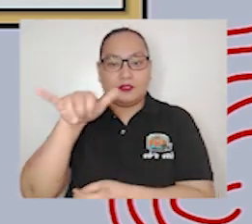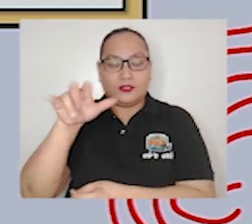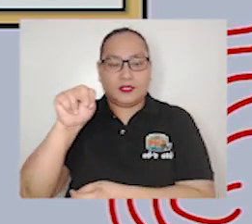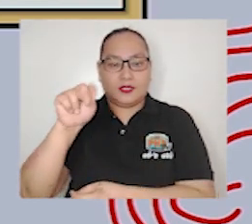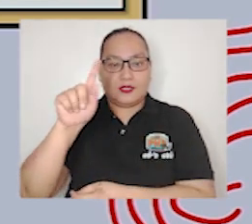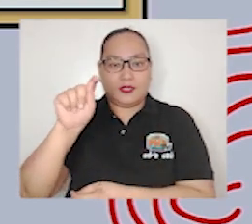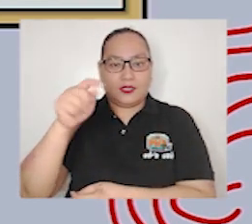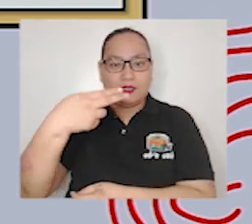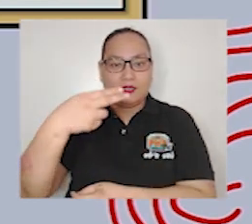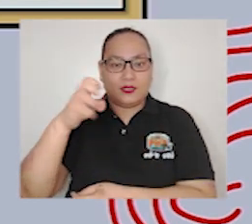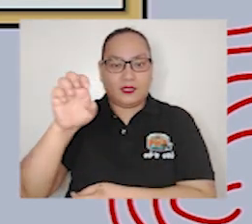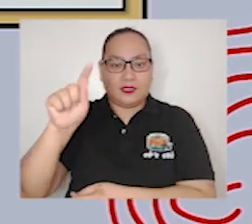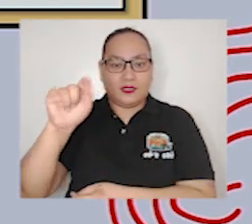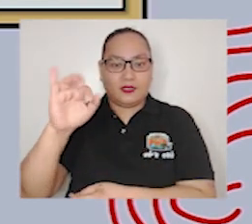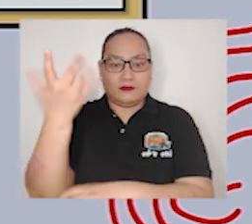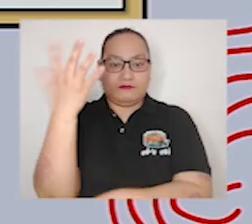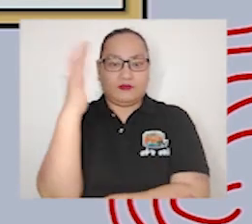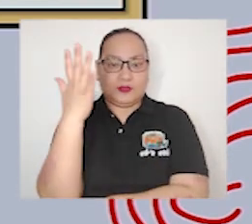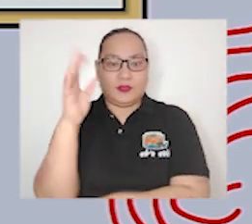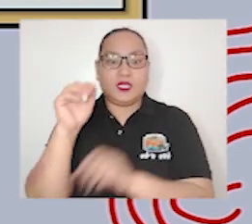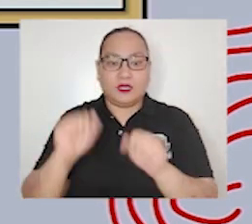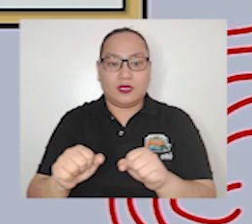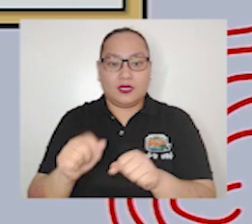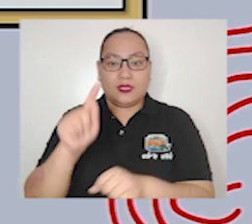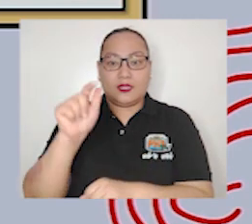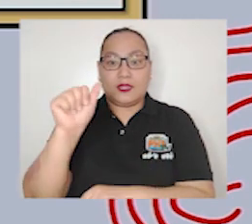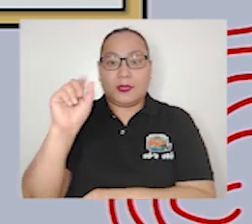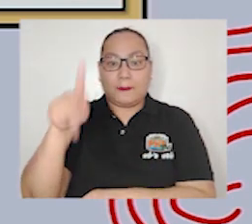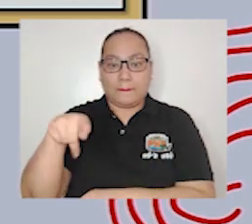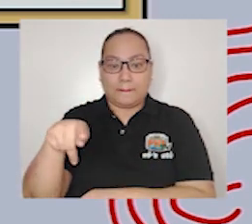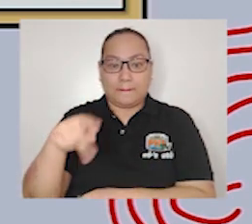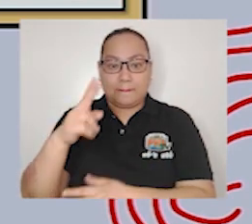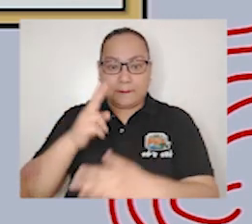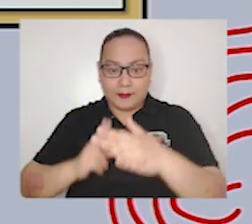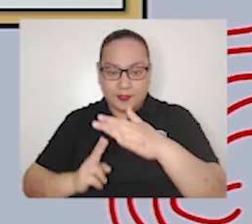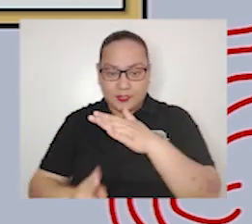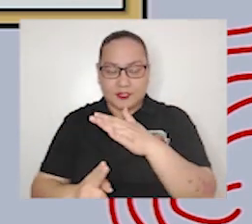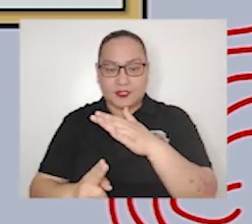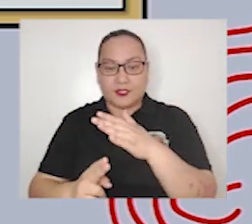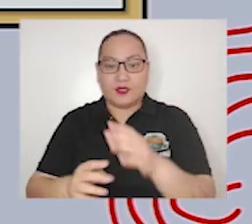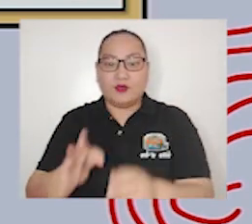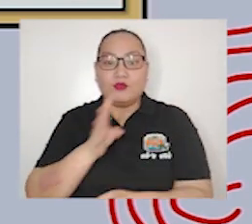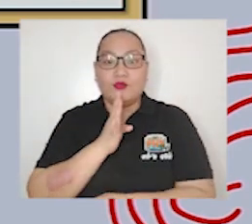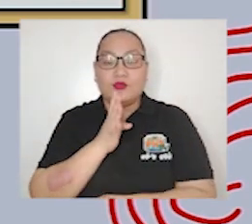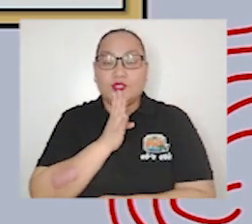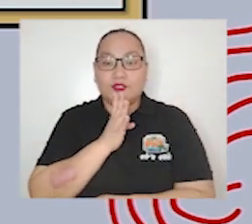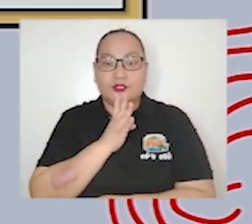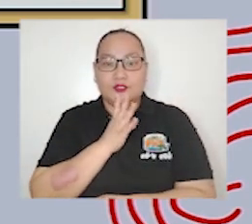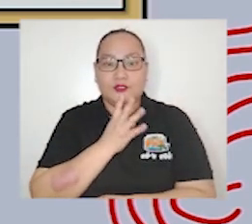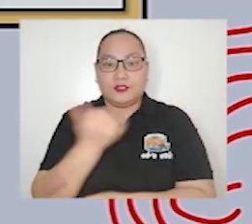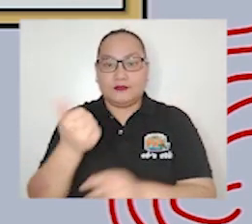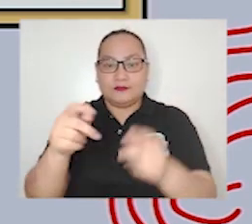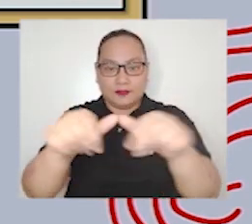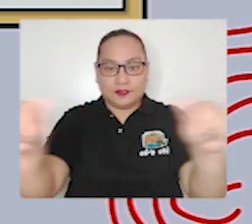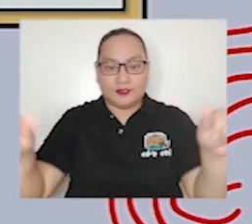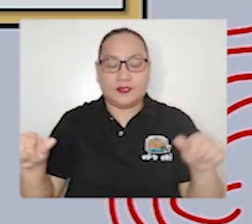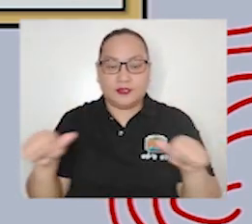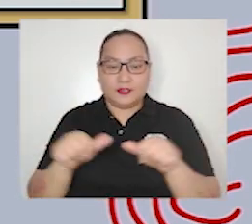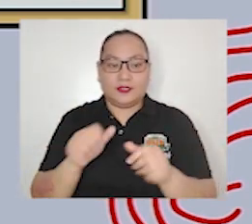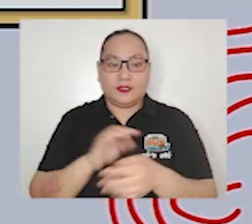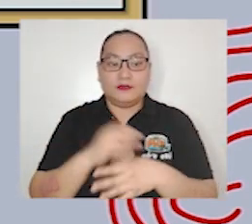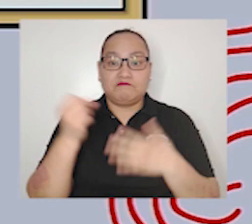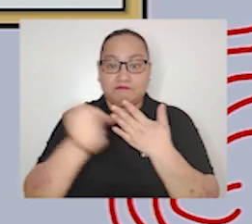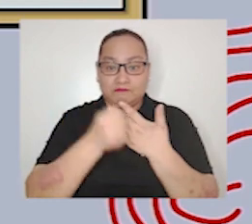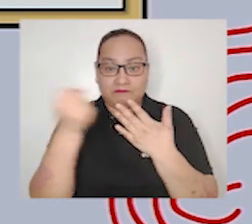dry places this article used layman's term that everybody can understand and it